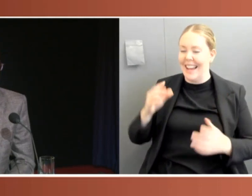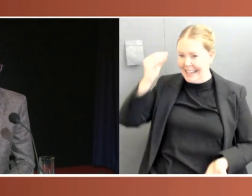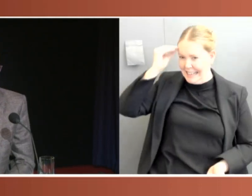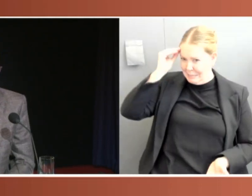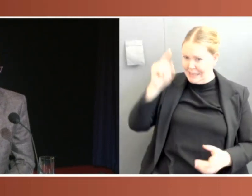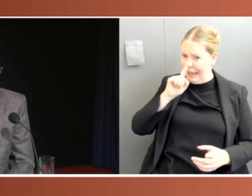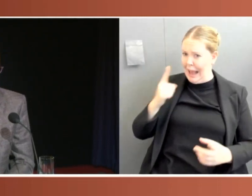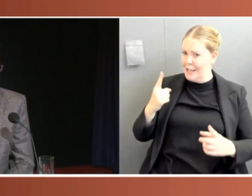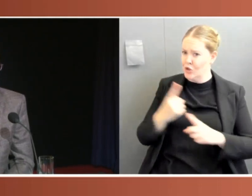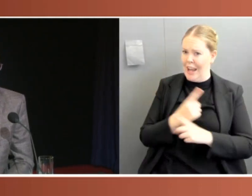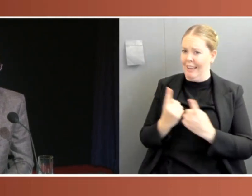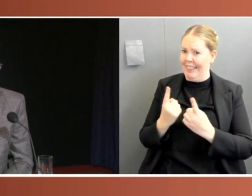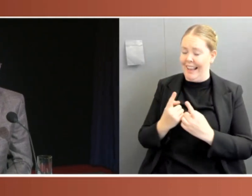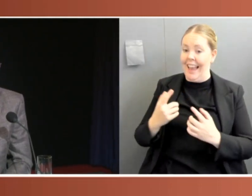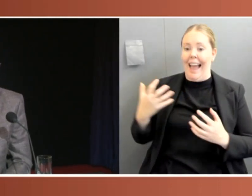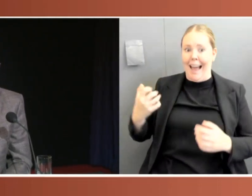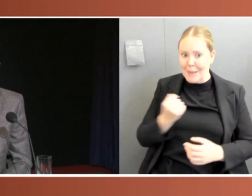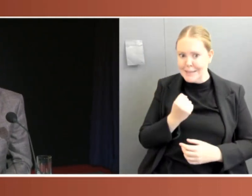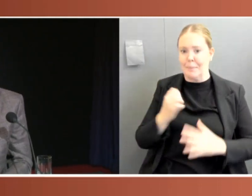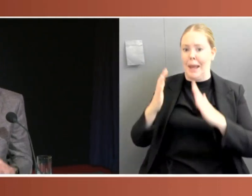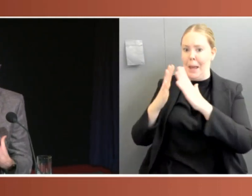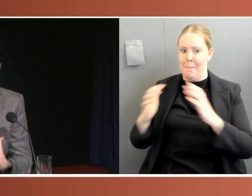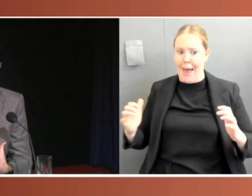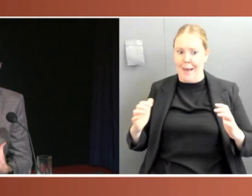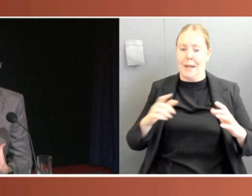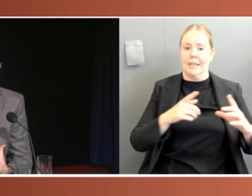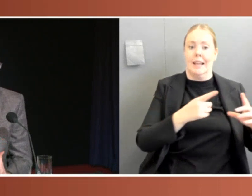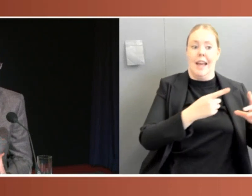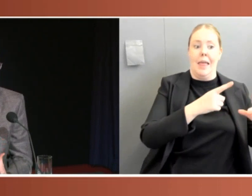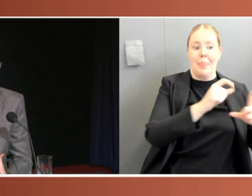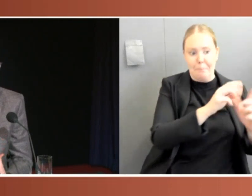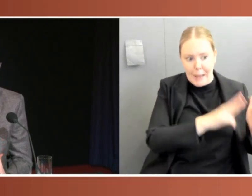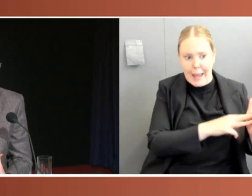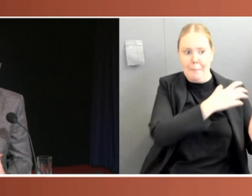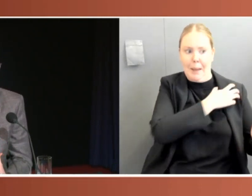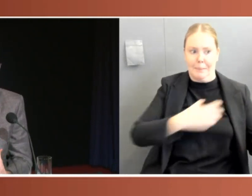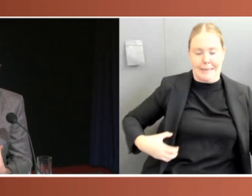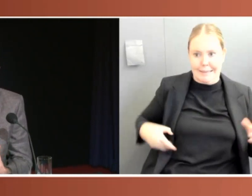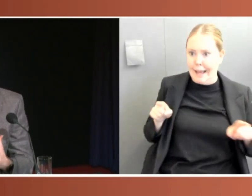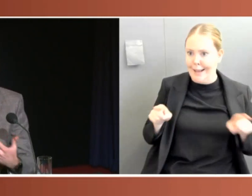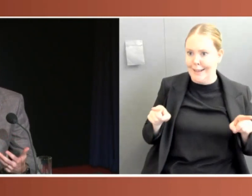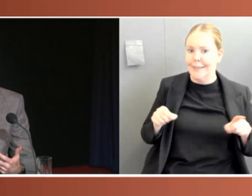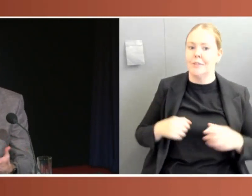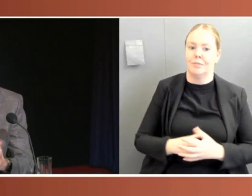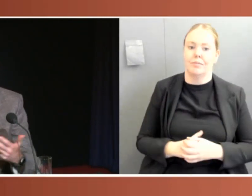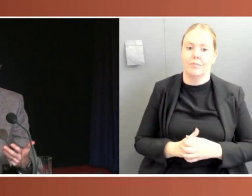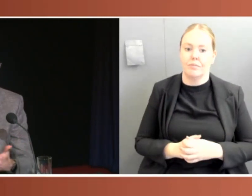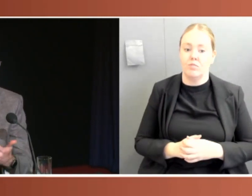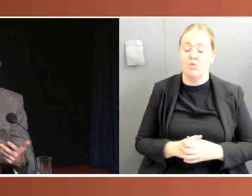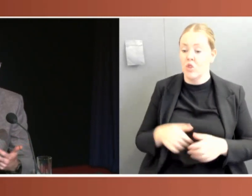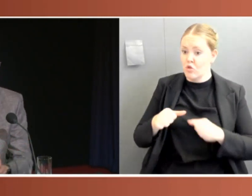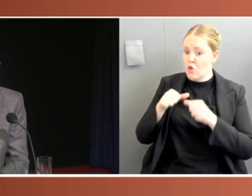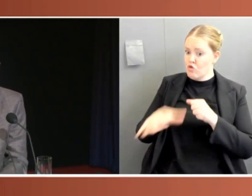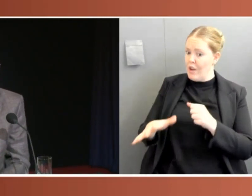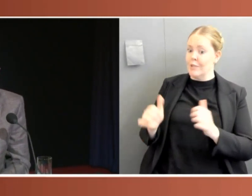sort of stuff. So it's a great documentary record. A lot of great evidence for George and I to go through and sort of try to come up with some ideas and